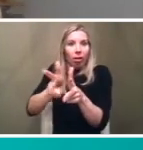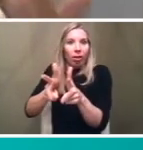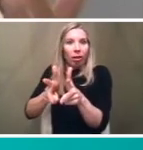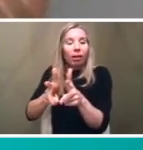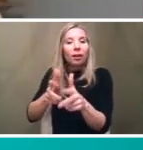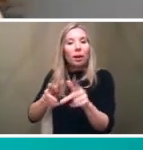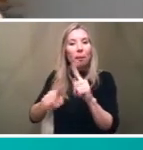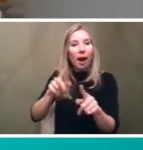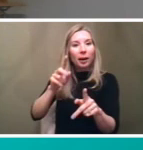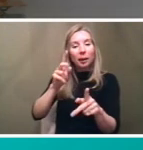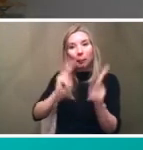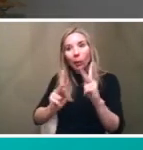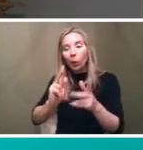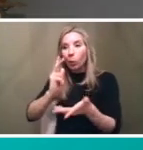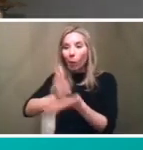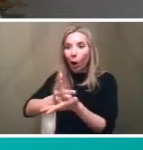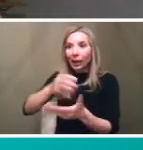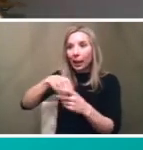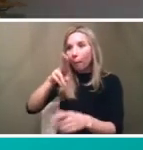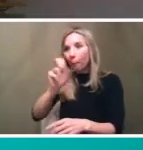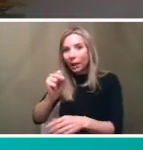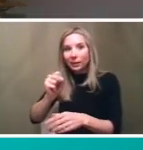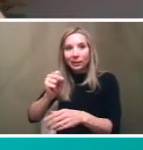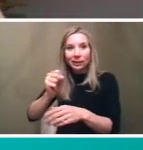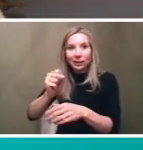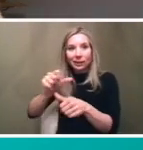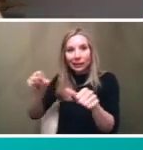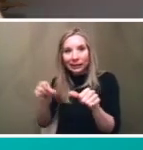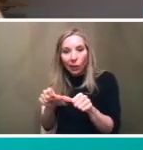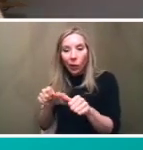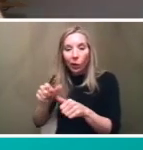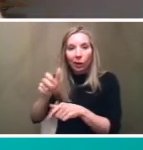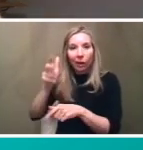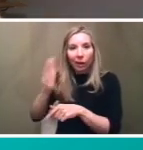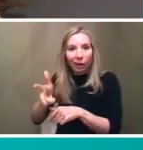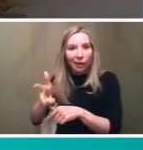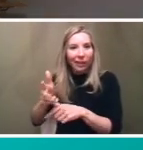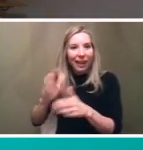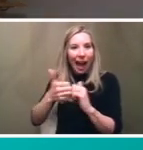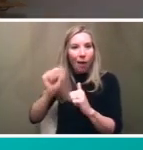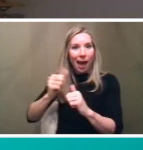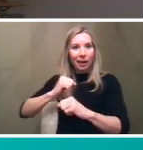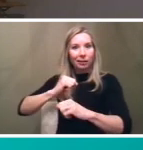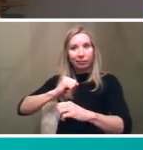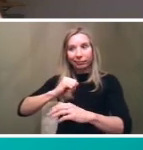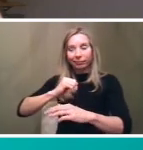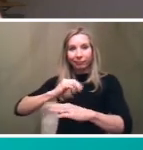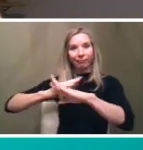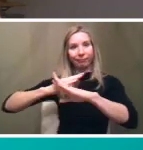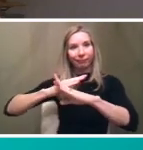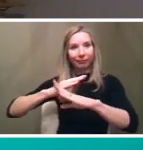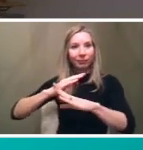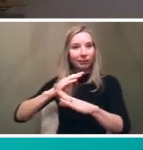that parks in a bus loading zone or parks in the street what that can do to the speed and reliability of the bus so the actions of one vehicle or one